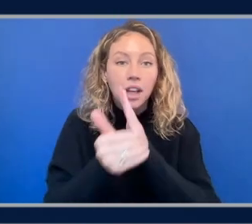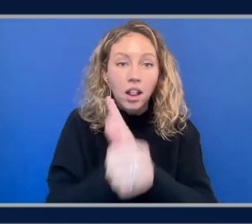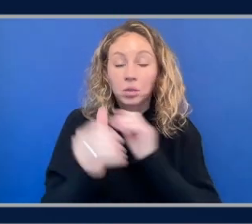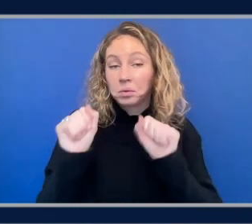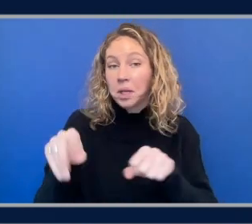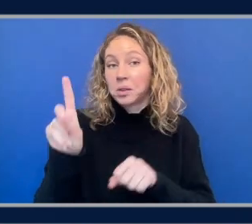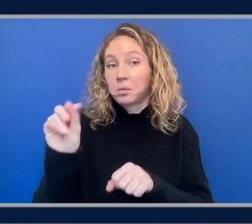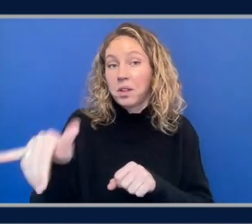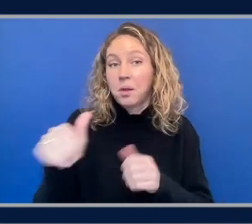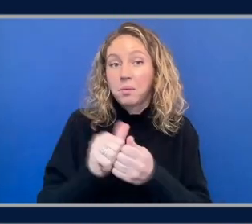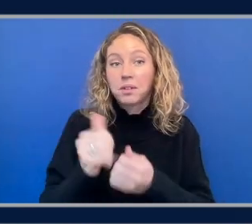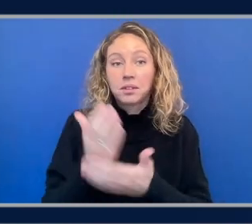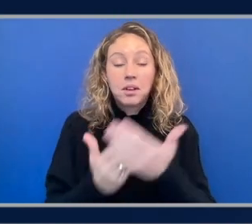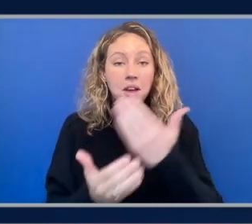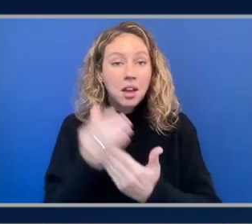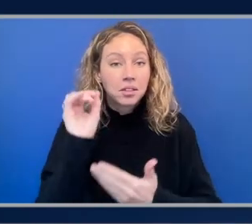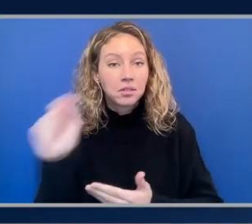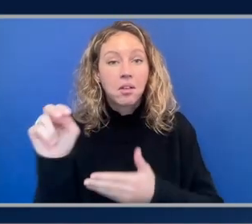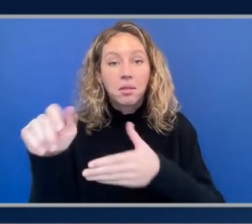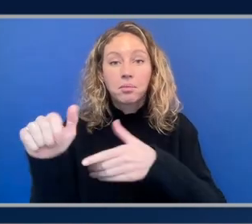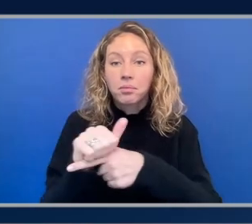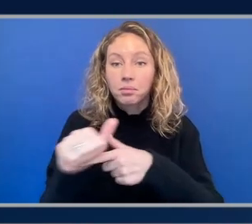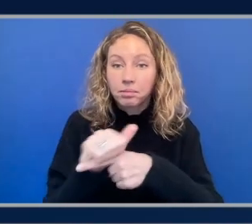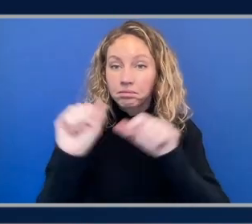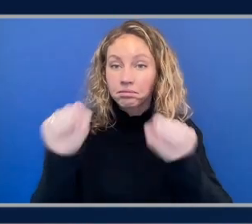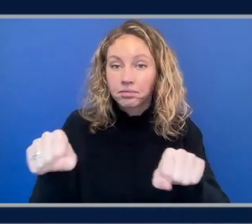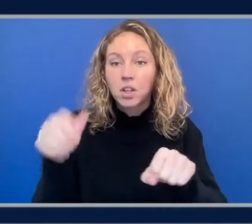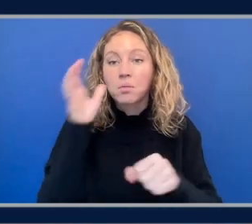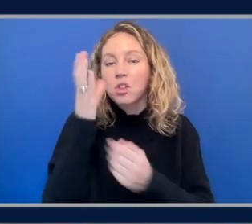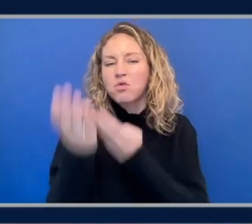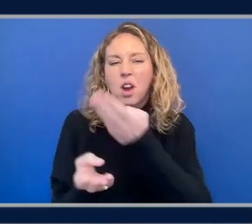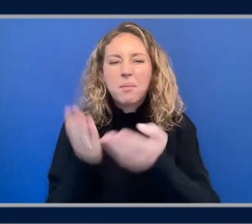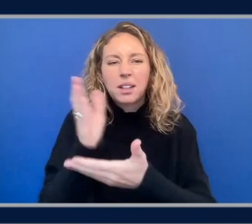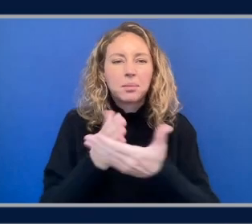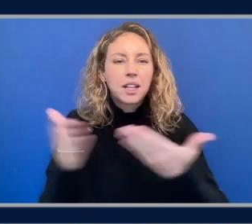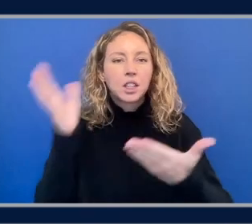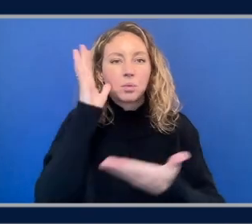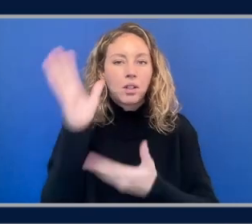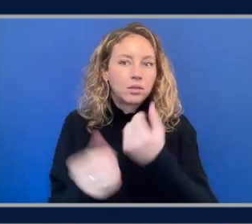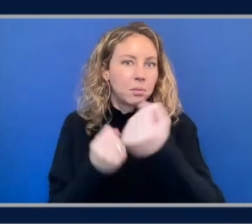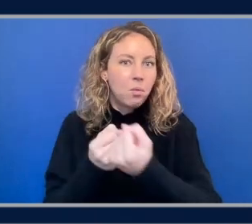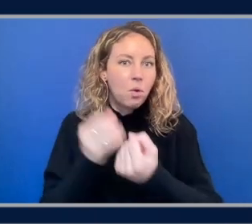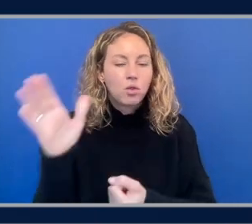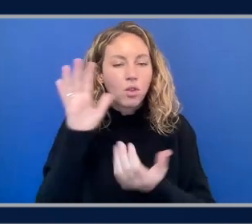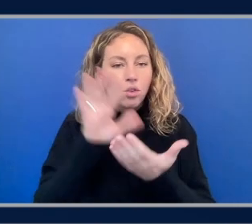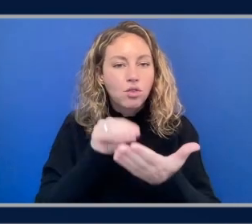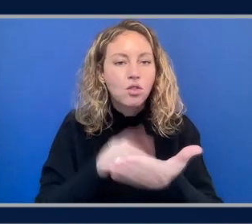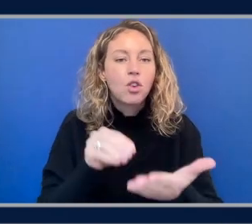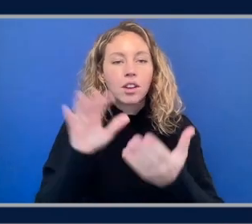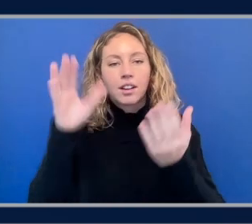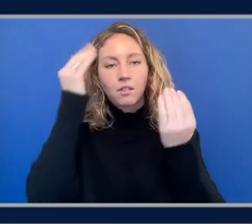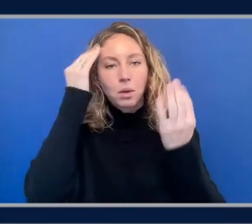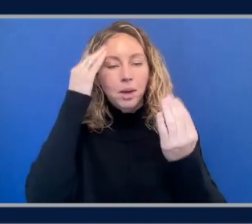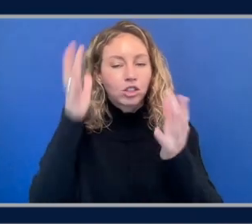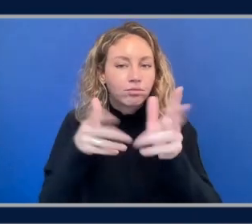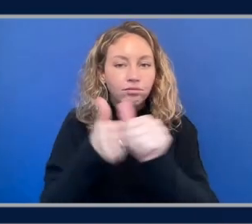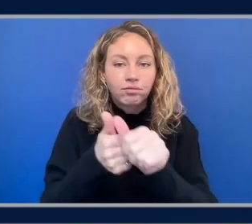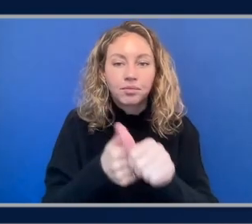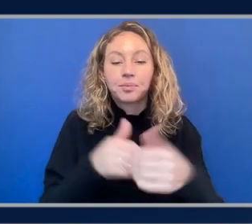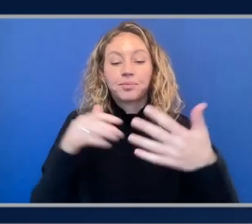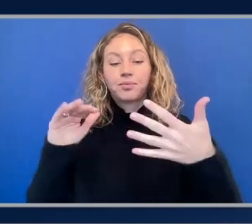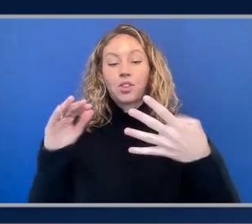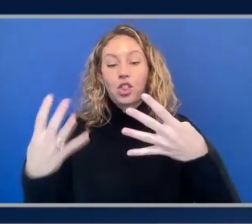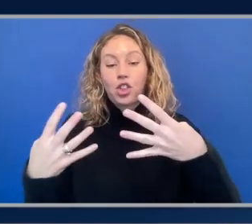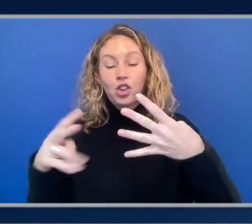hands-on practice. And that's what I recommend. That way you can actually reinforce that information that you're learning. agree. Yeah. And then step three, review and practice.